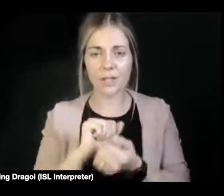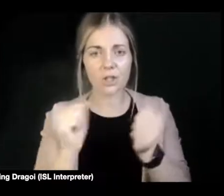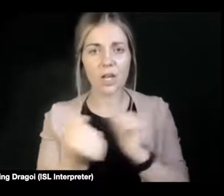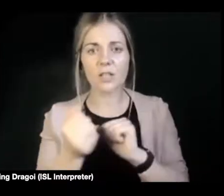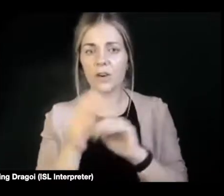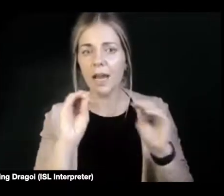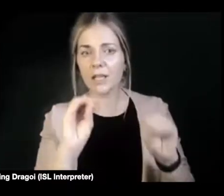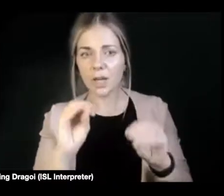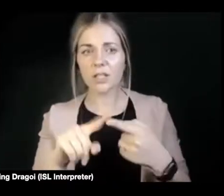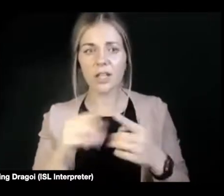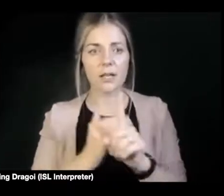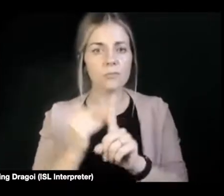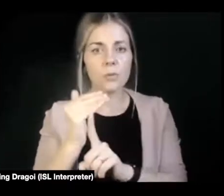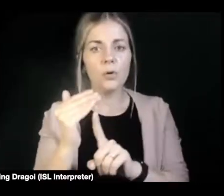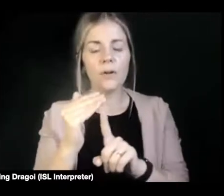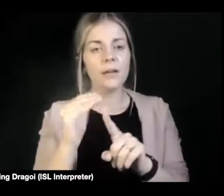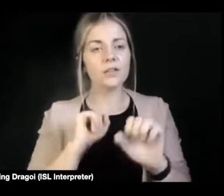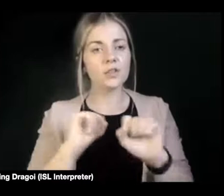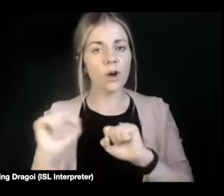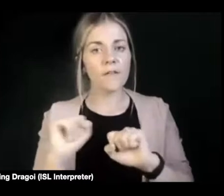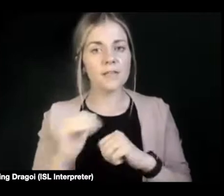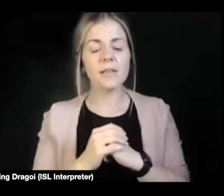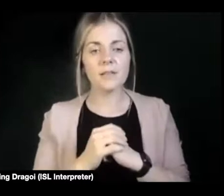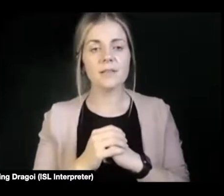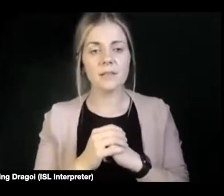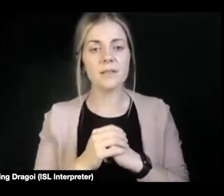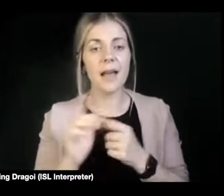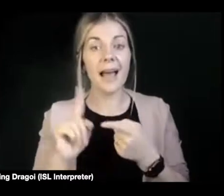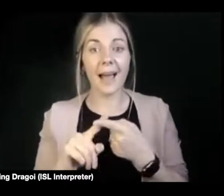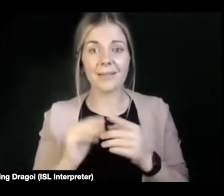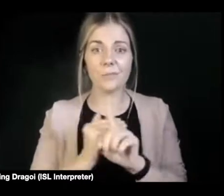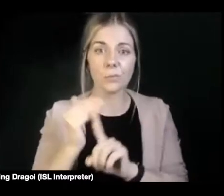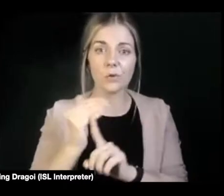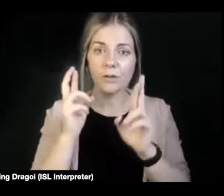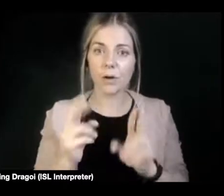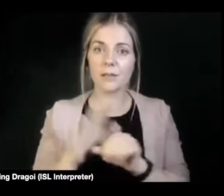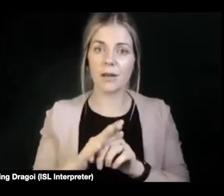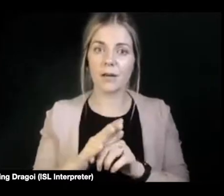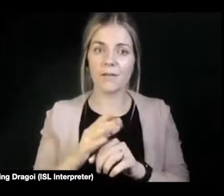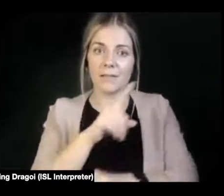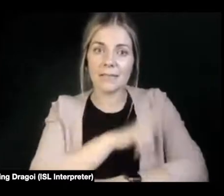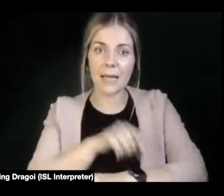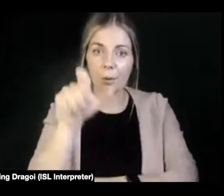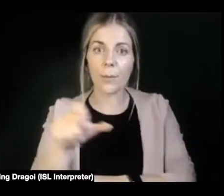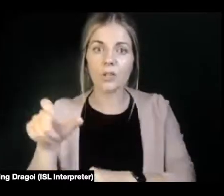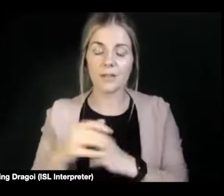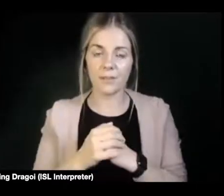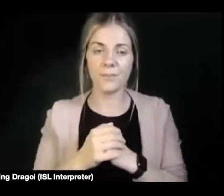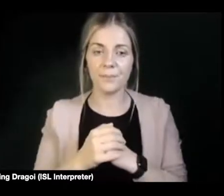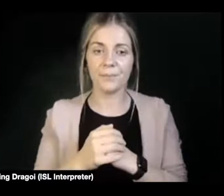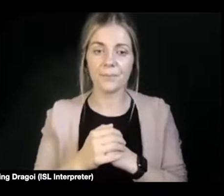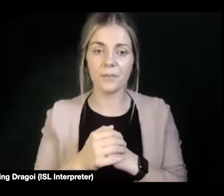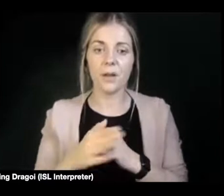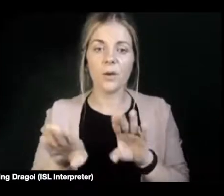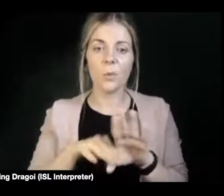the services and the rights of disabled persons with regard to reproductive justice.